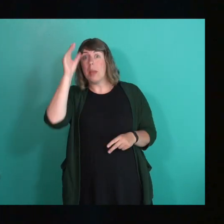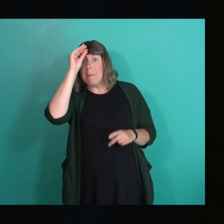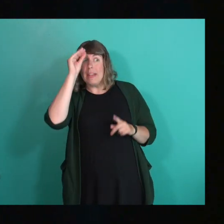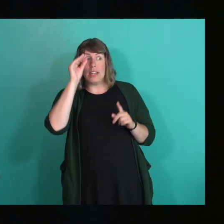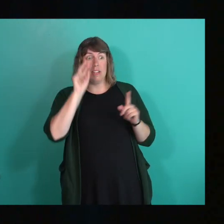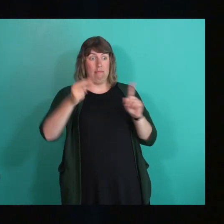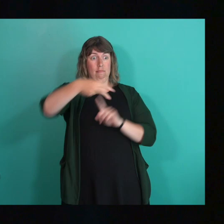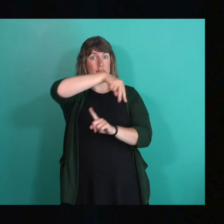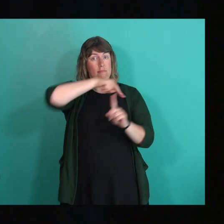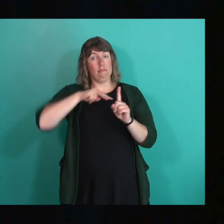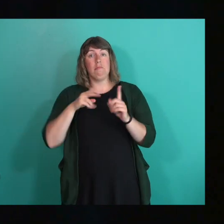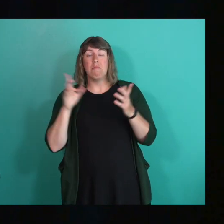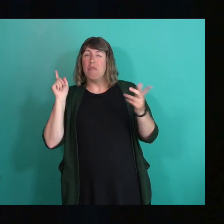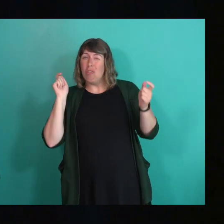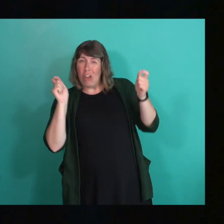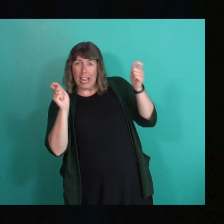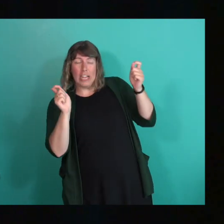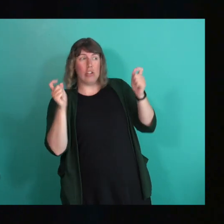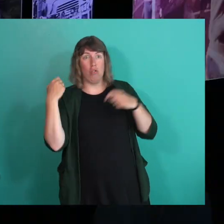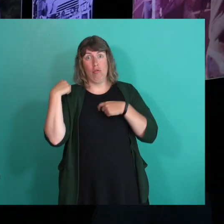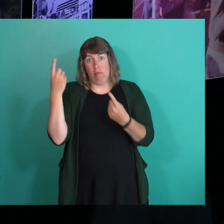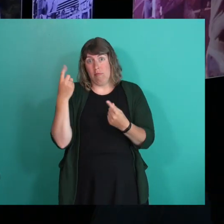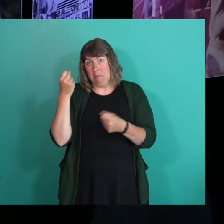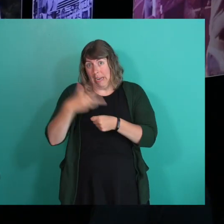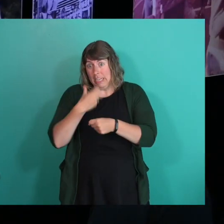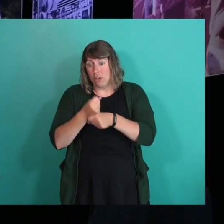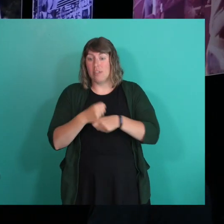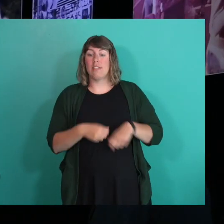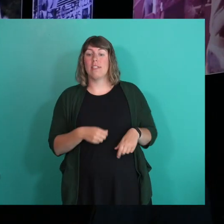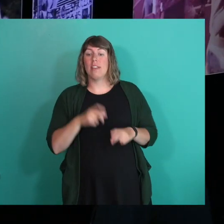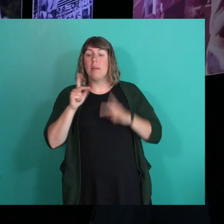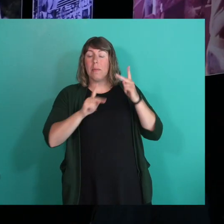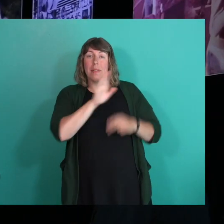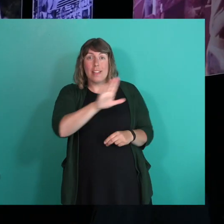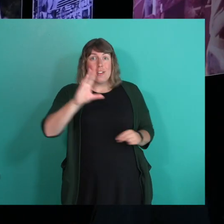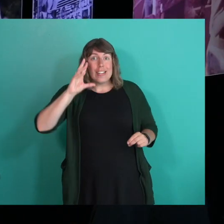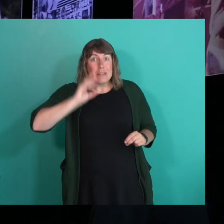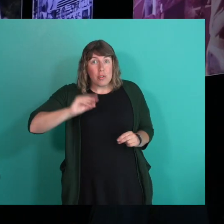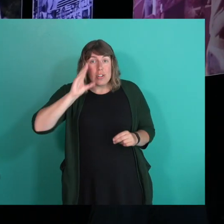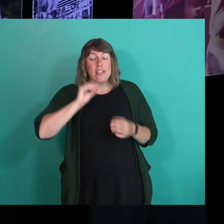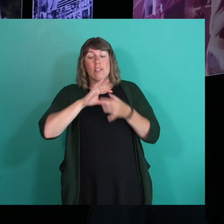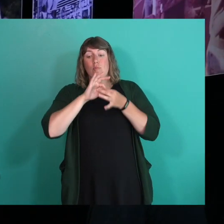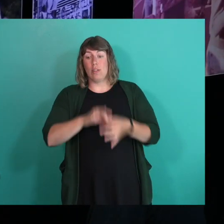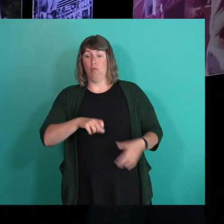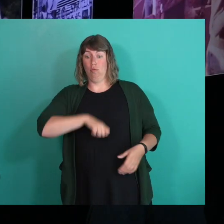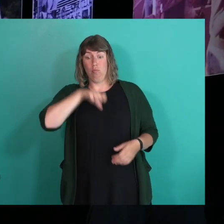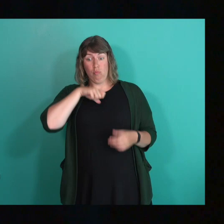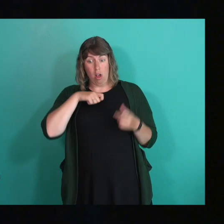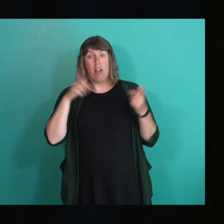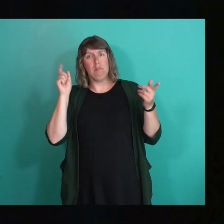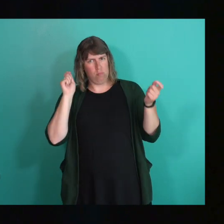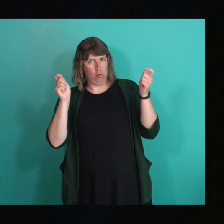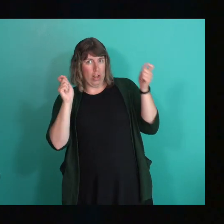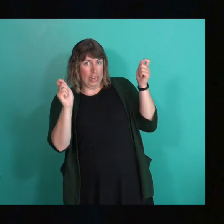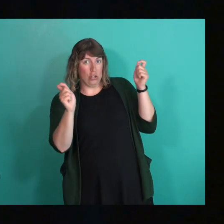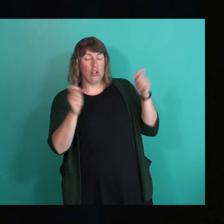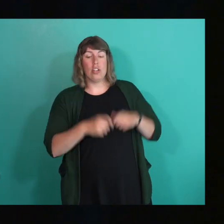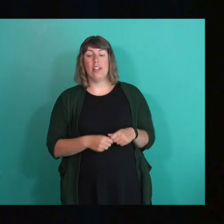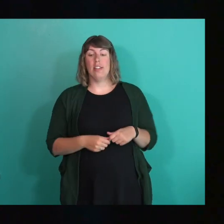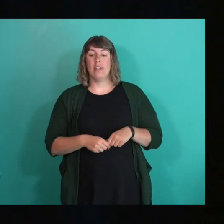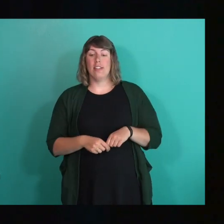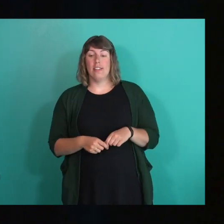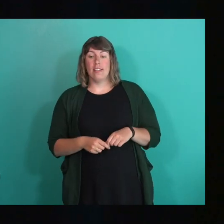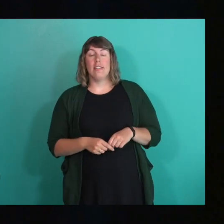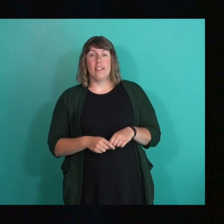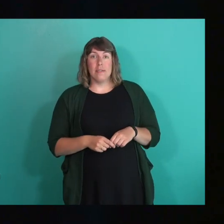have evolved and changed over the years. People's experience with Pride has changed, right? Starting